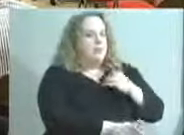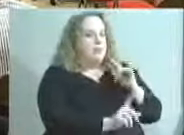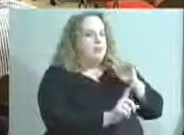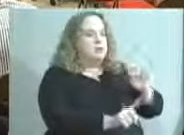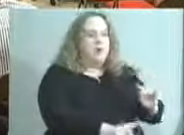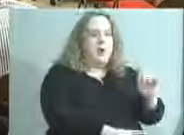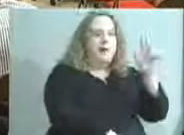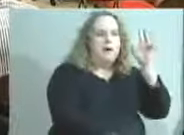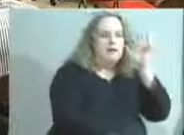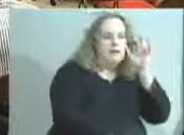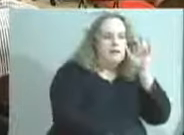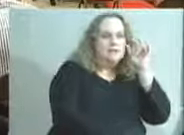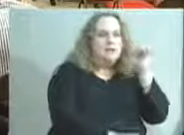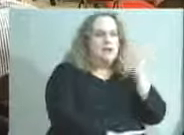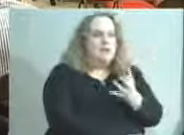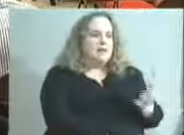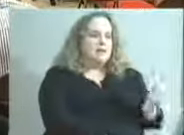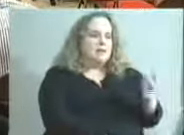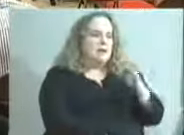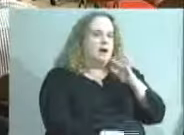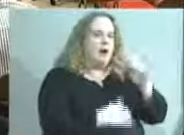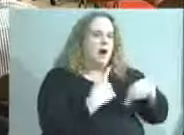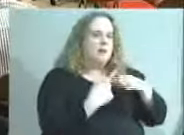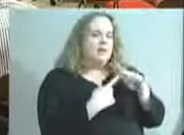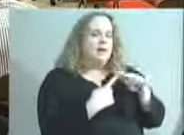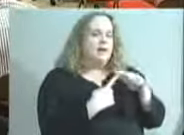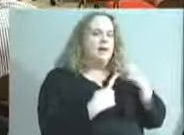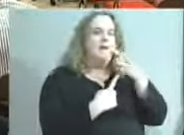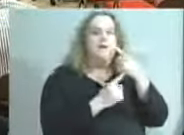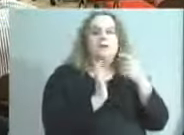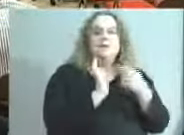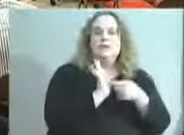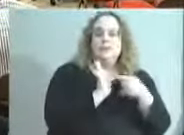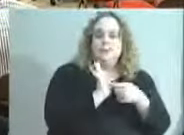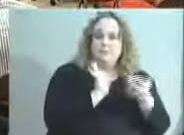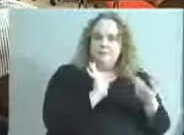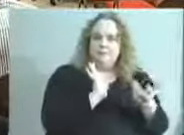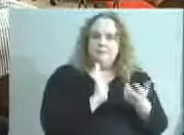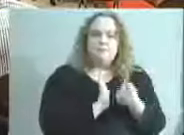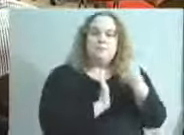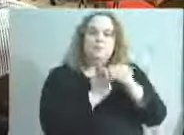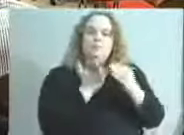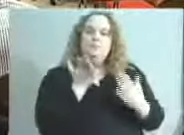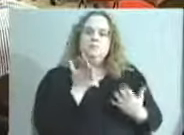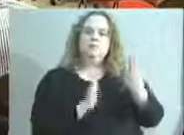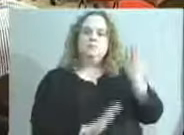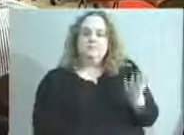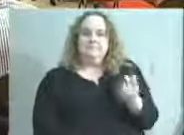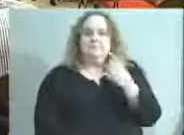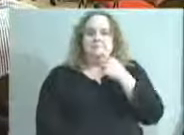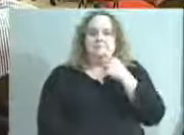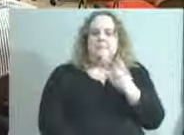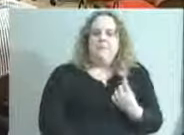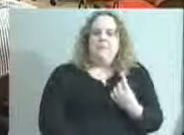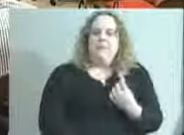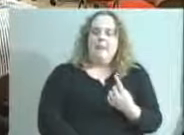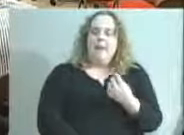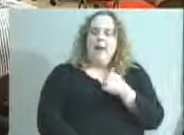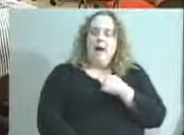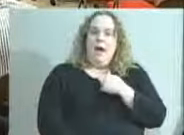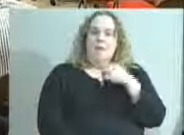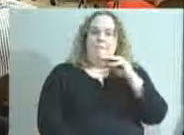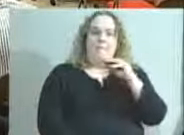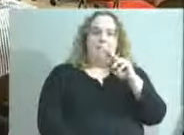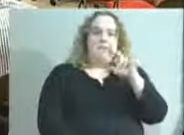and listen to the things that they talk about. For example, a student was there and she said, I'm Muslim,